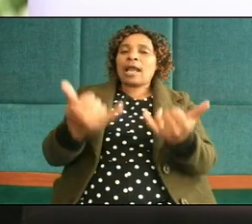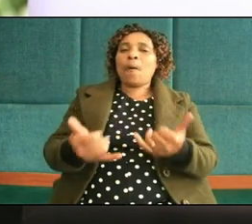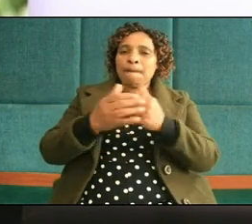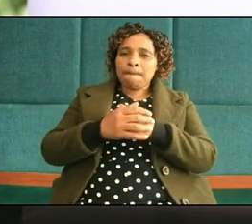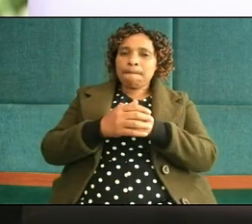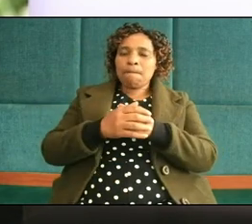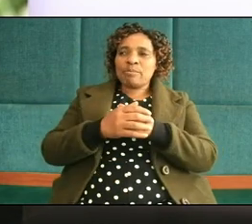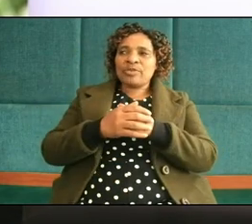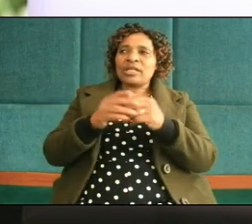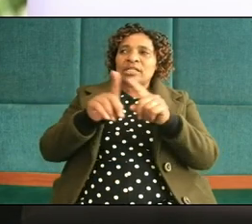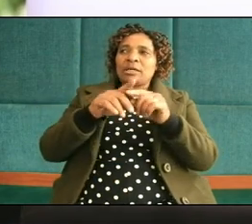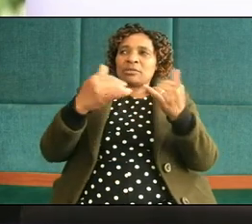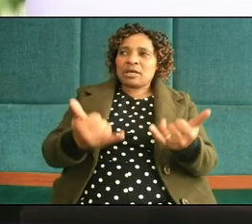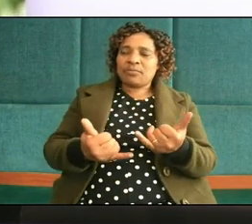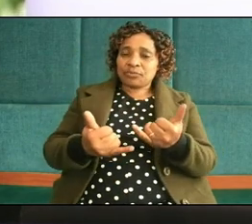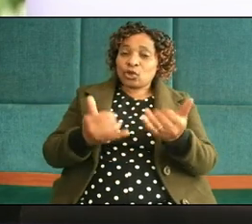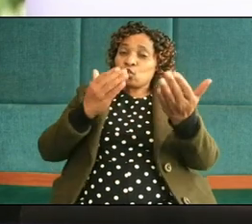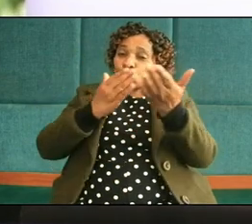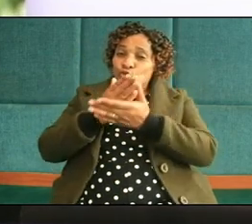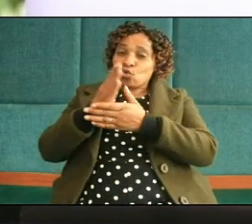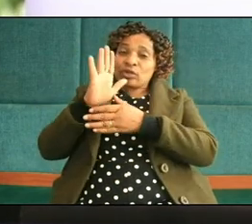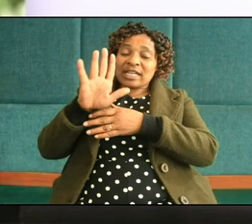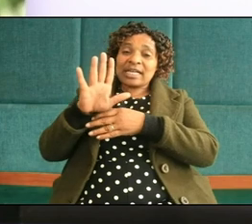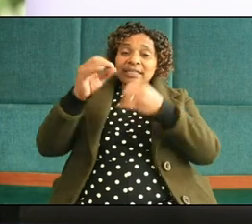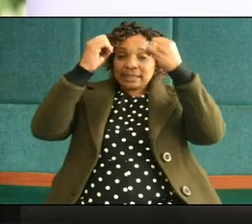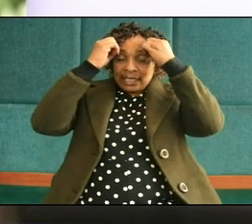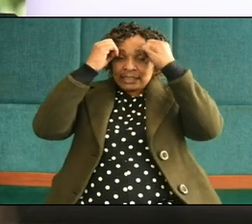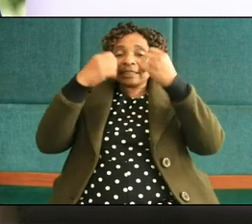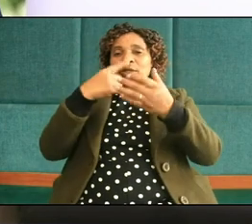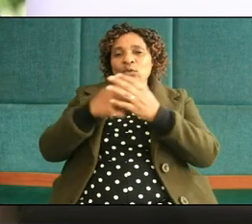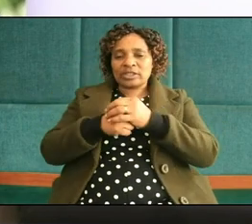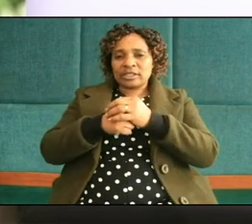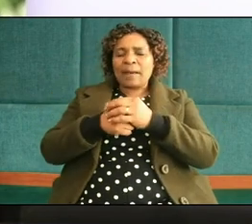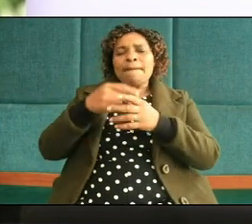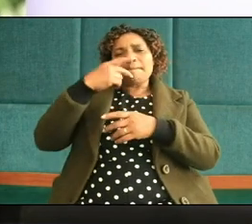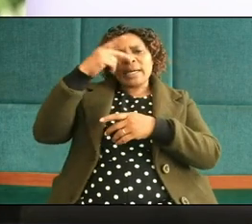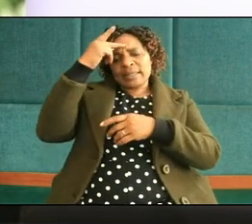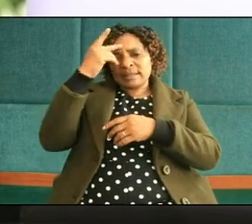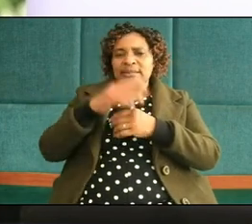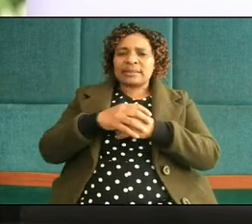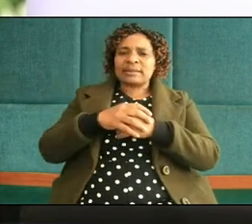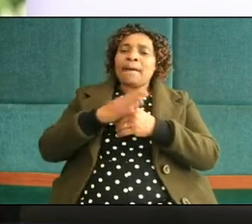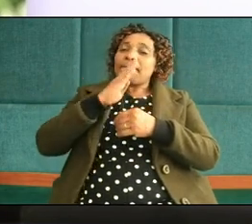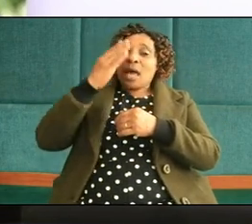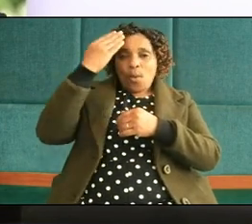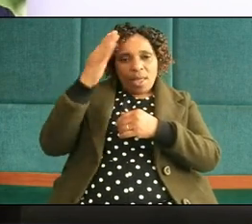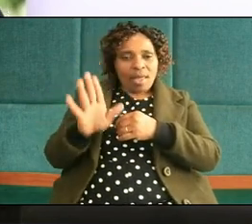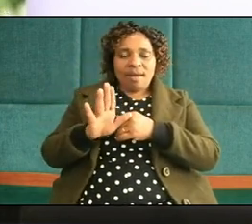are suffering according to statistics parents be aware